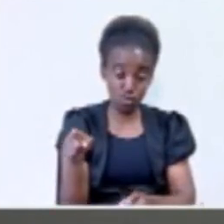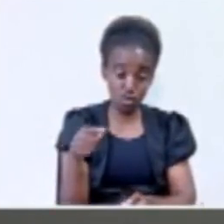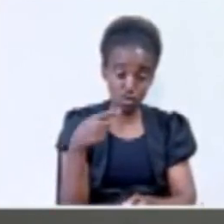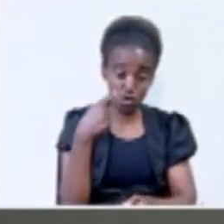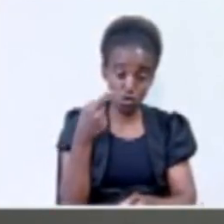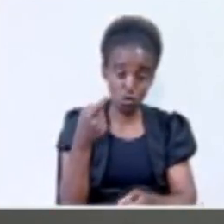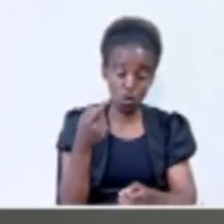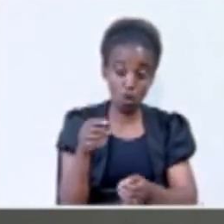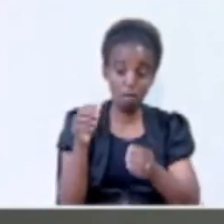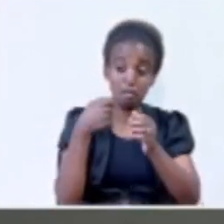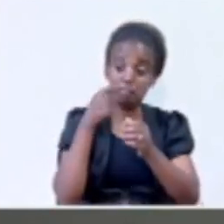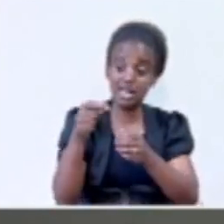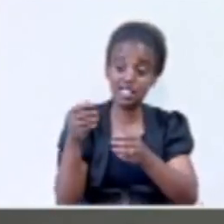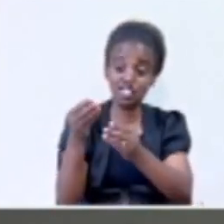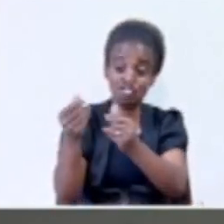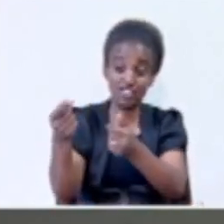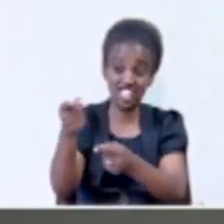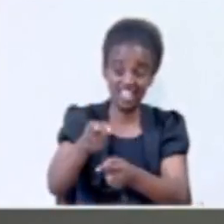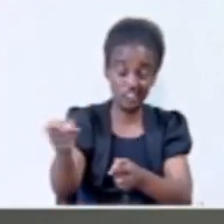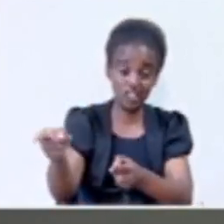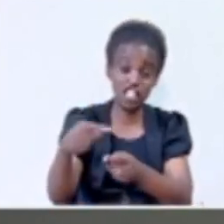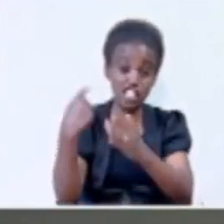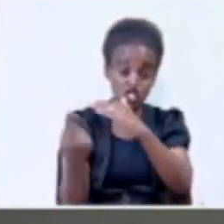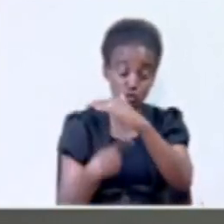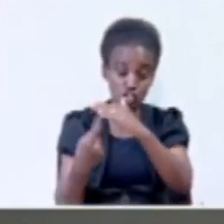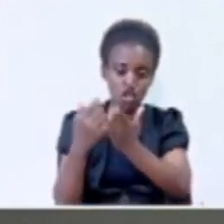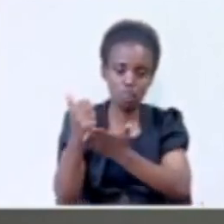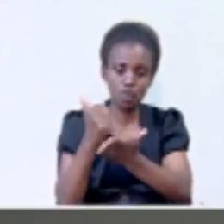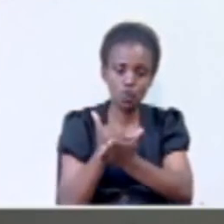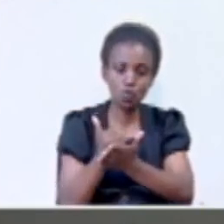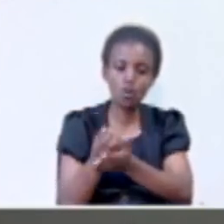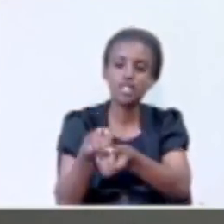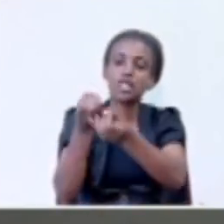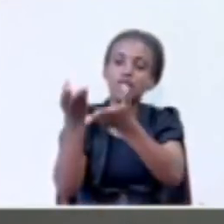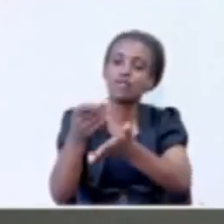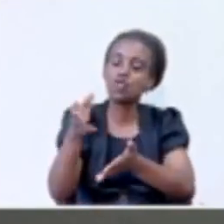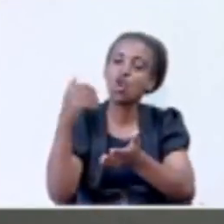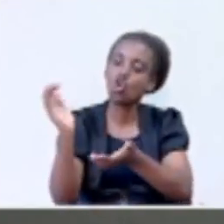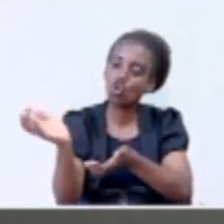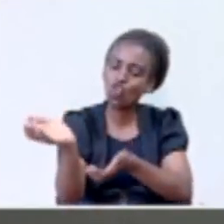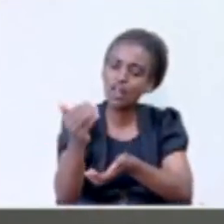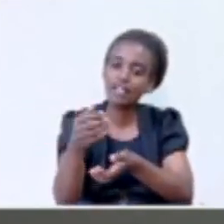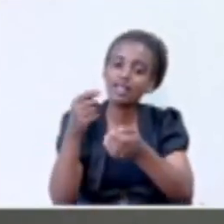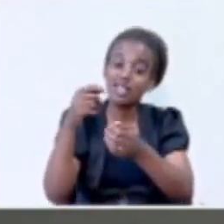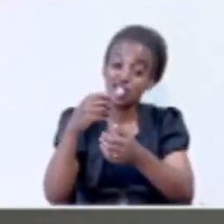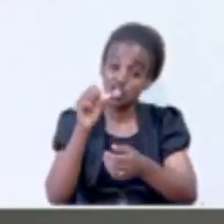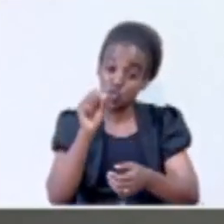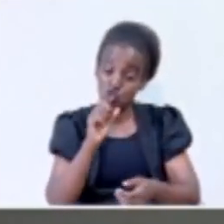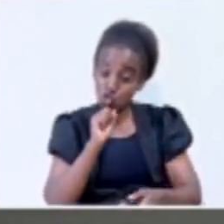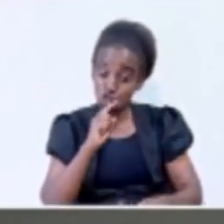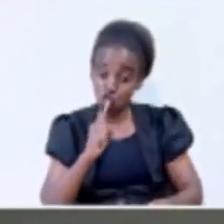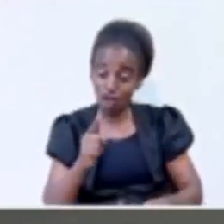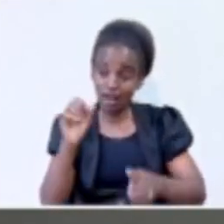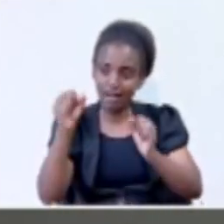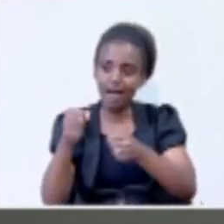are even supposed to be dealing with the situation, because we give it to them when we have collected it, so that they can actually do